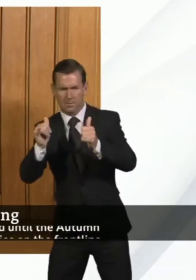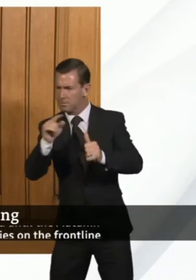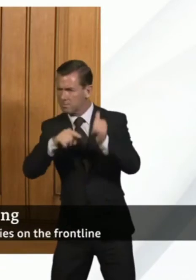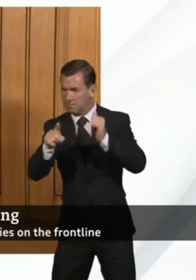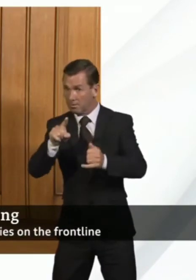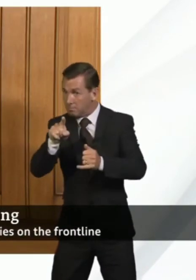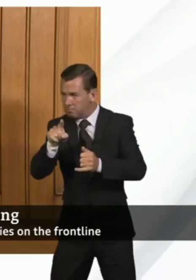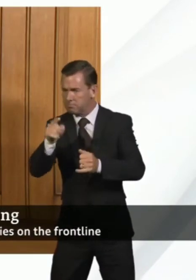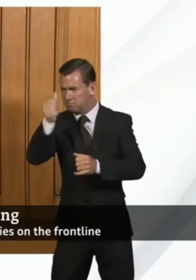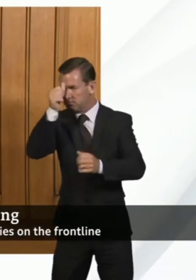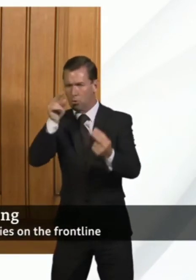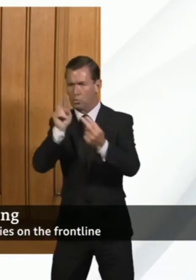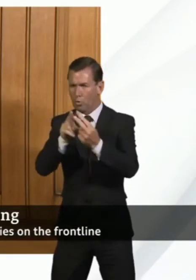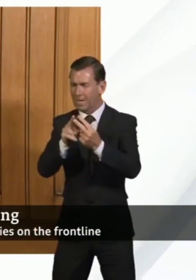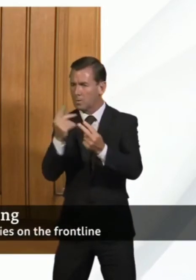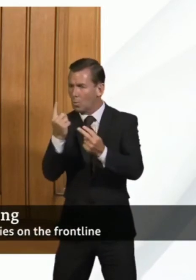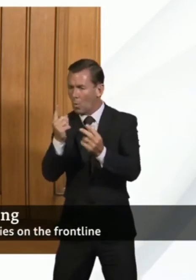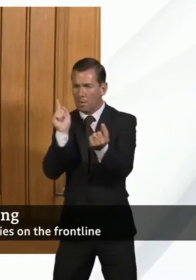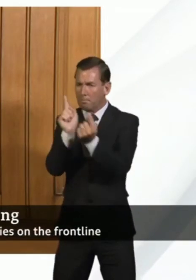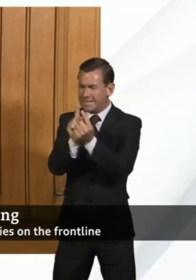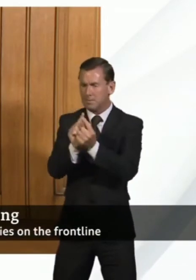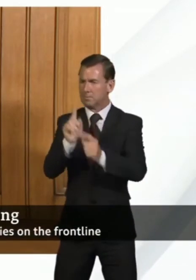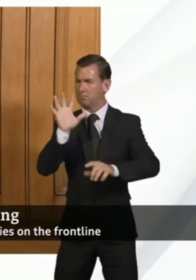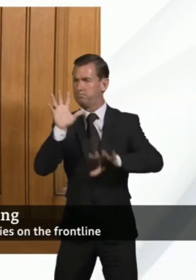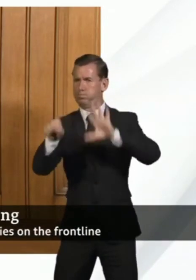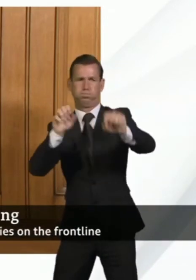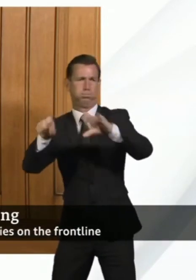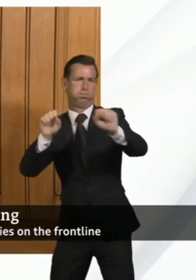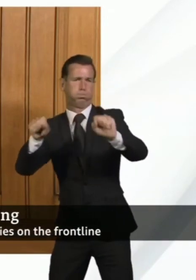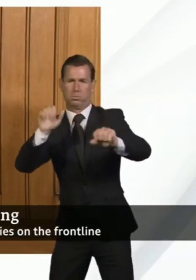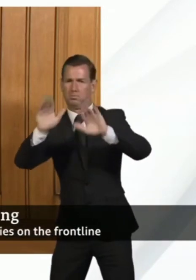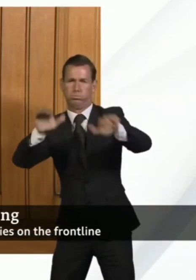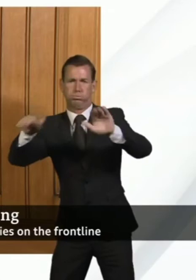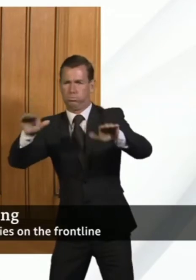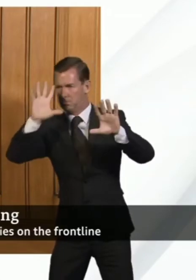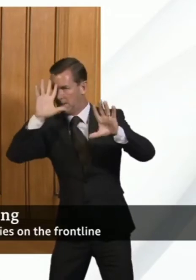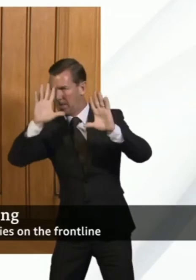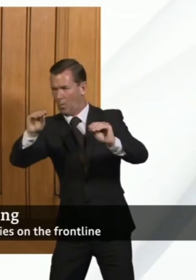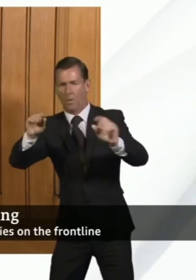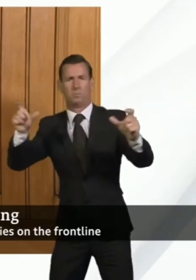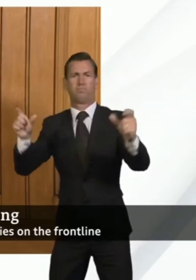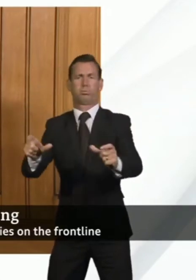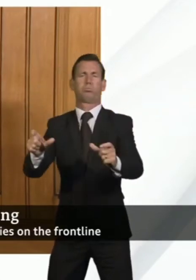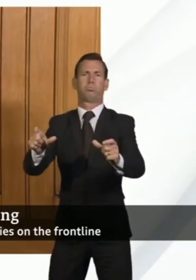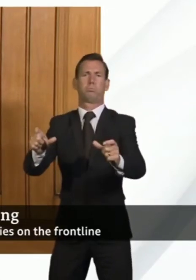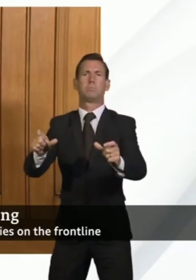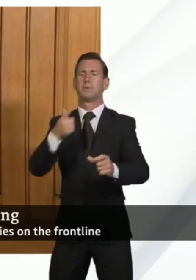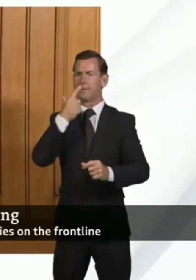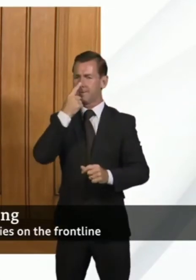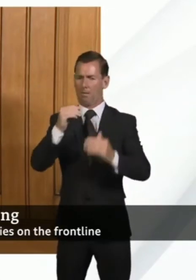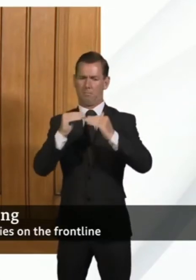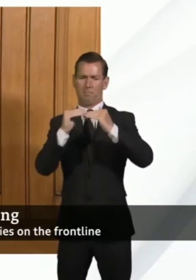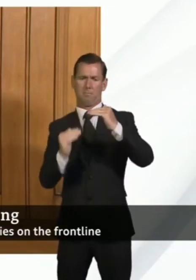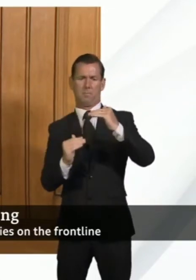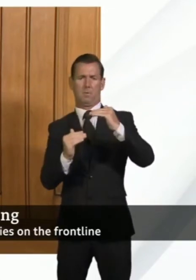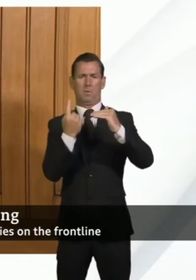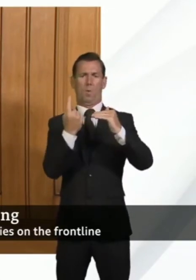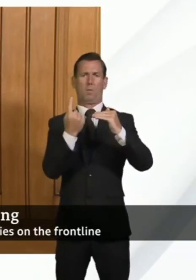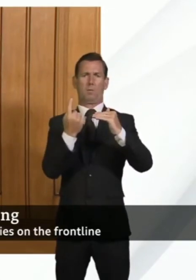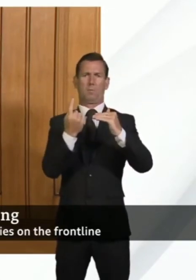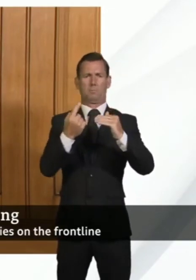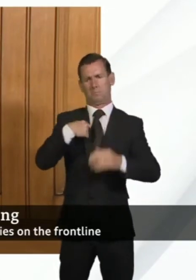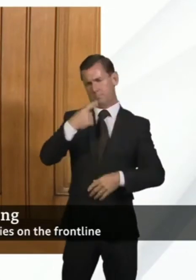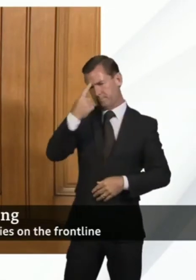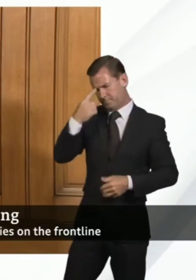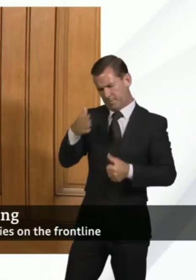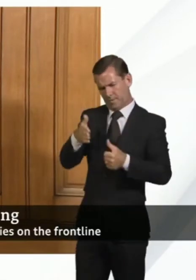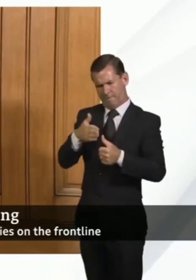of the measures that will need to be kept in place, at least in the foreseeable future, to ensure that R is below one. So the first point